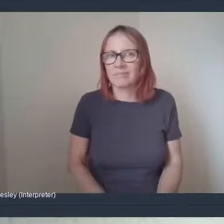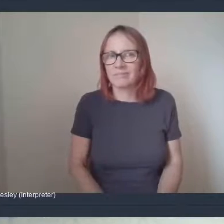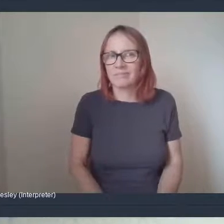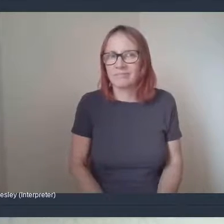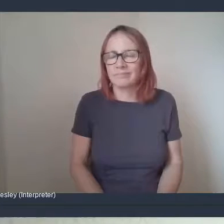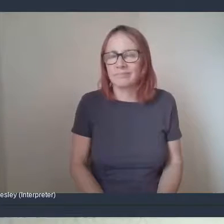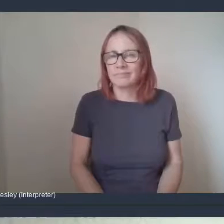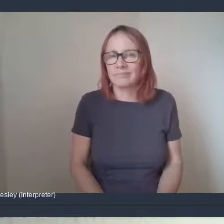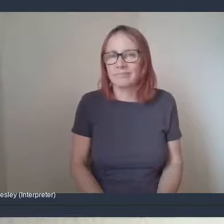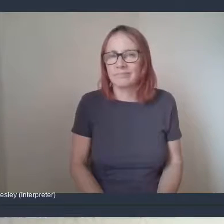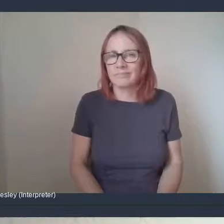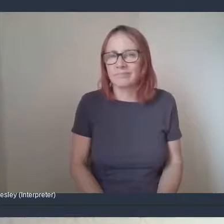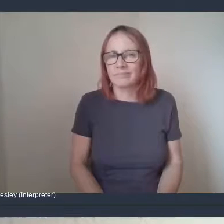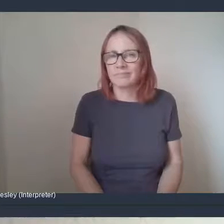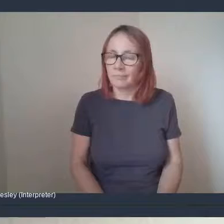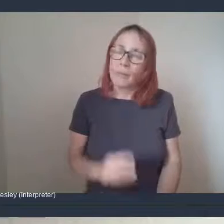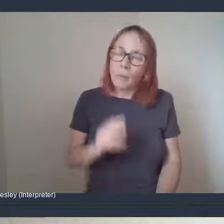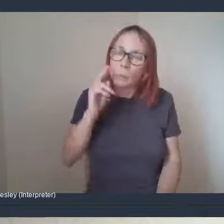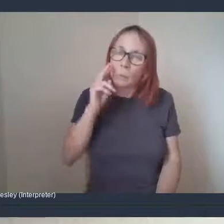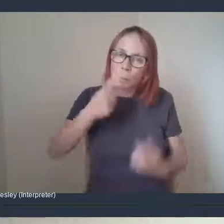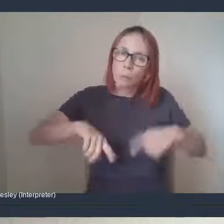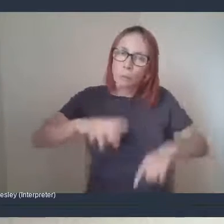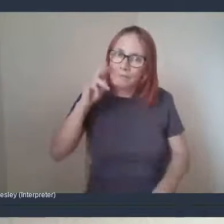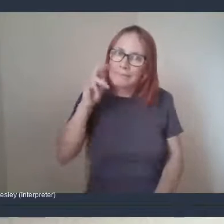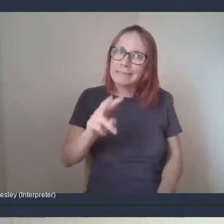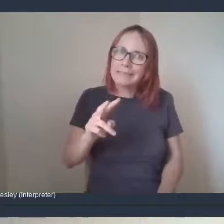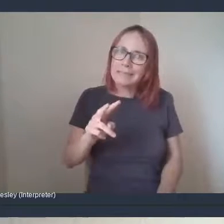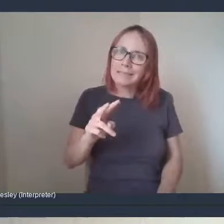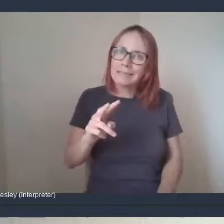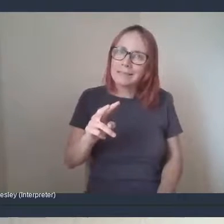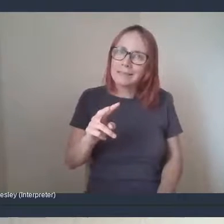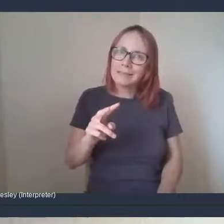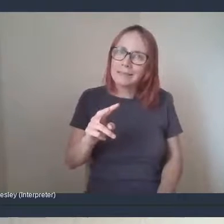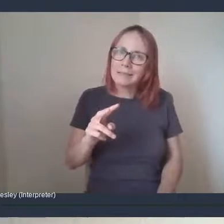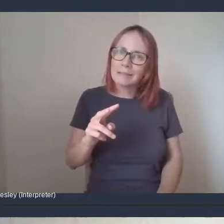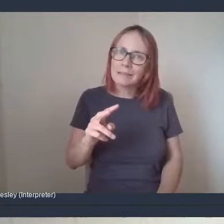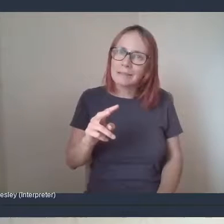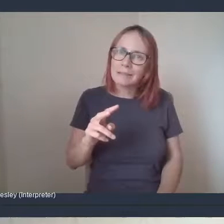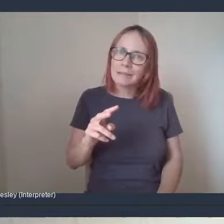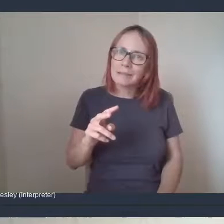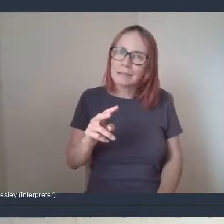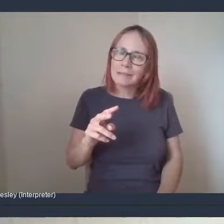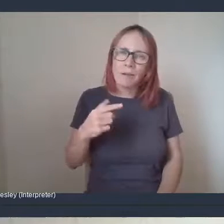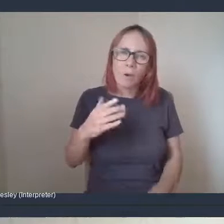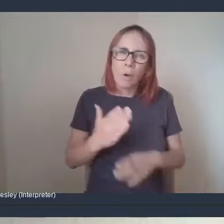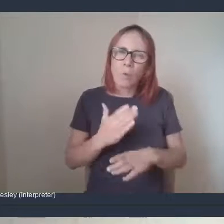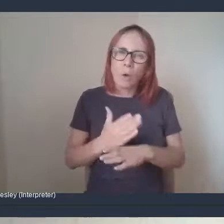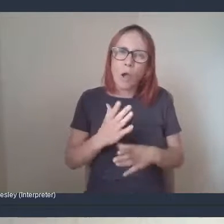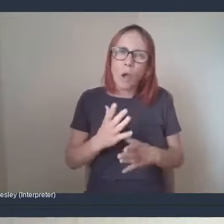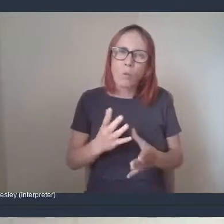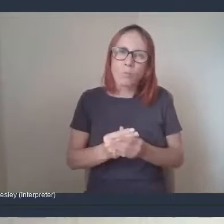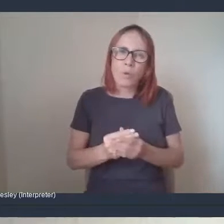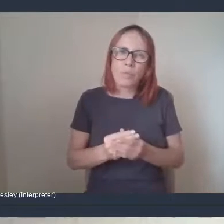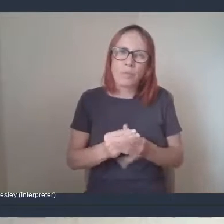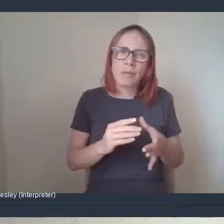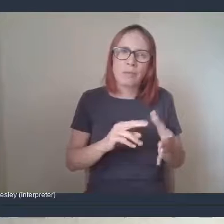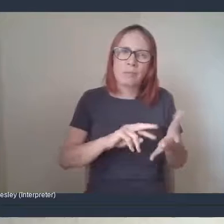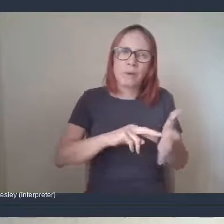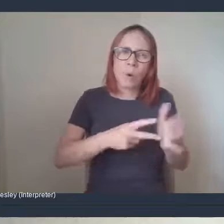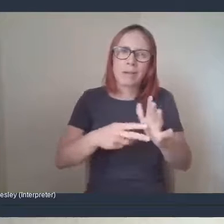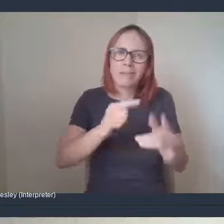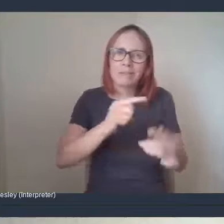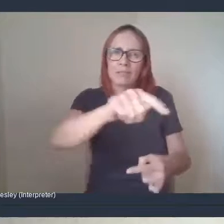That's something that we've seen as well. mean, from FC, we don't have a fair amount of work with other partners to help connect organizations.